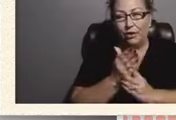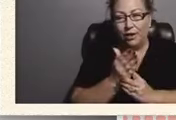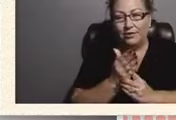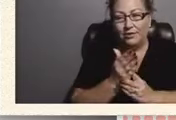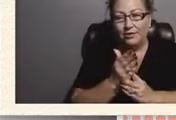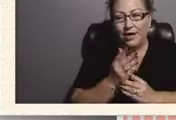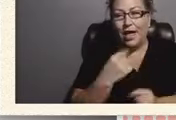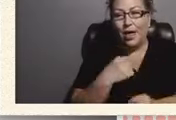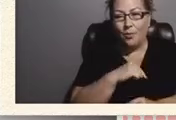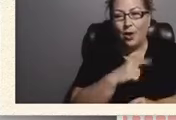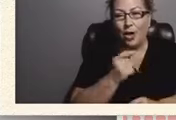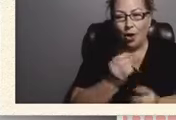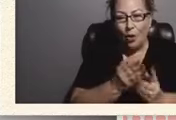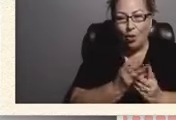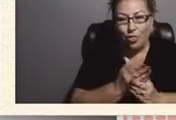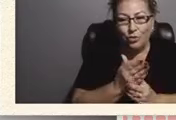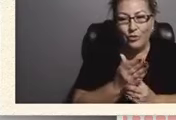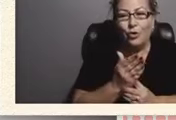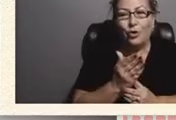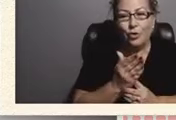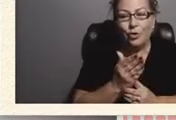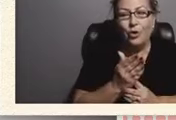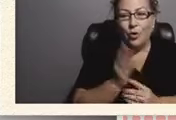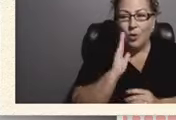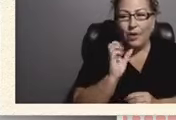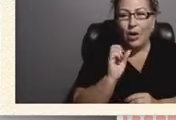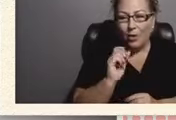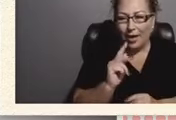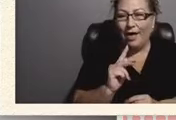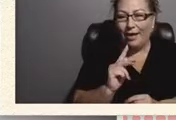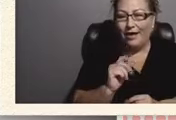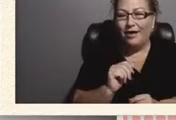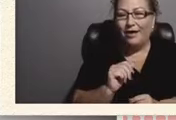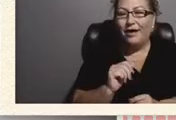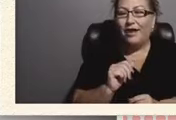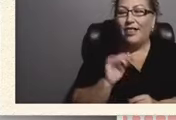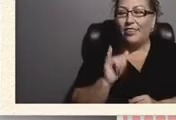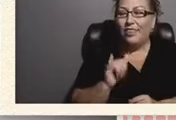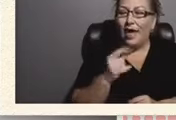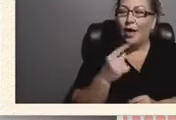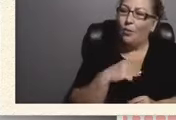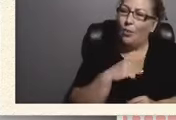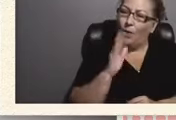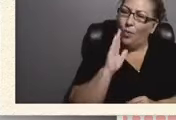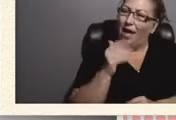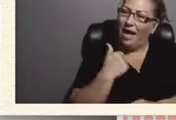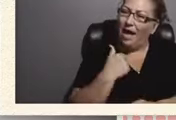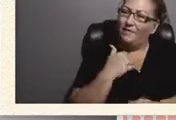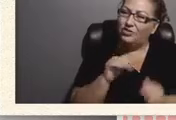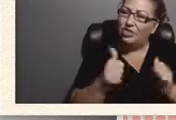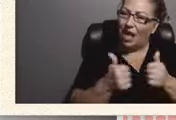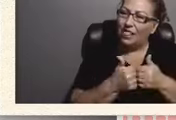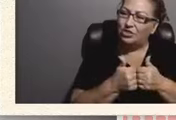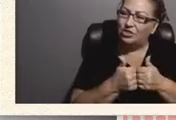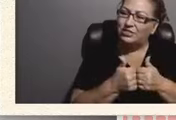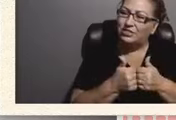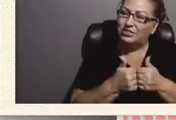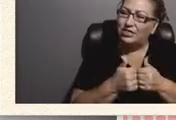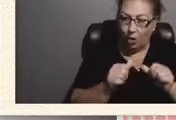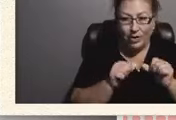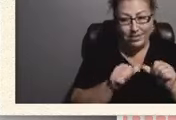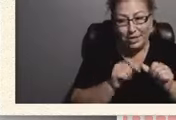be okay as agave said that we're going to have challenges continue to have challenges